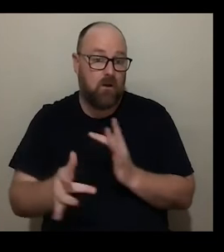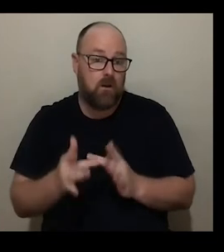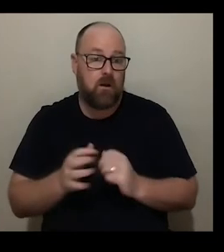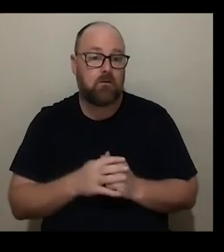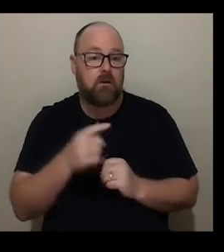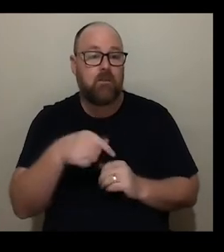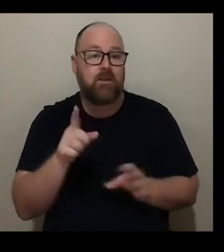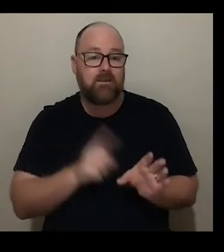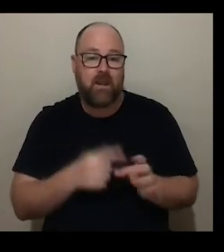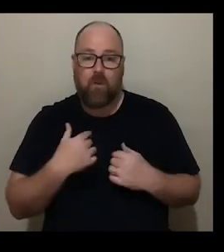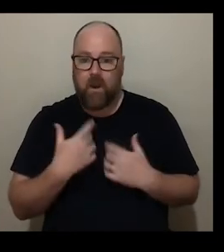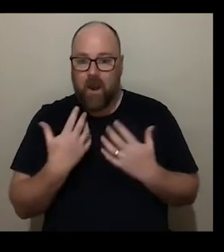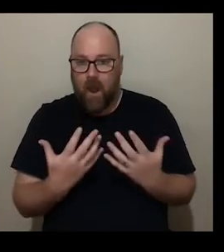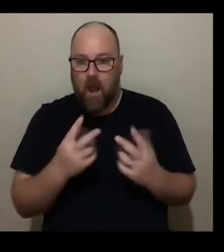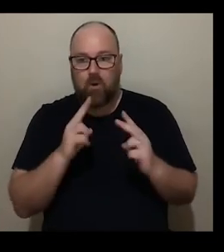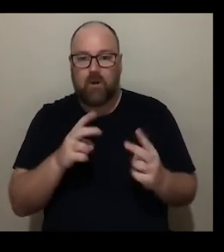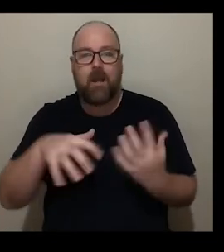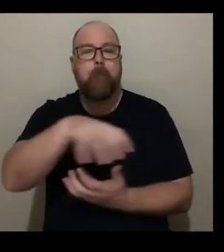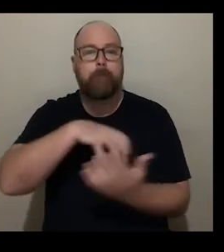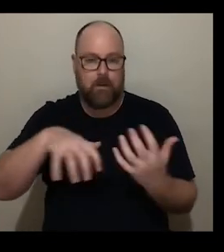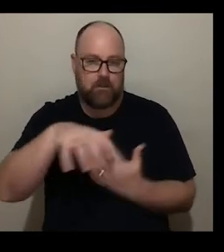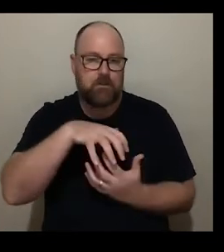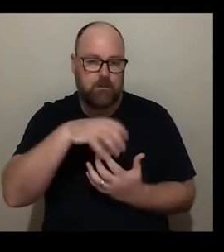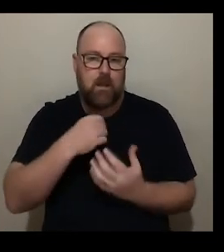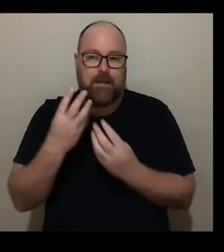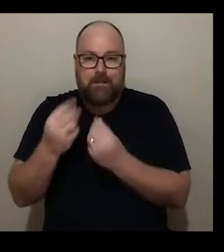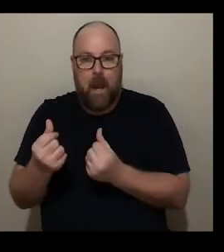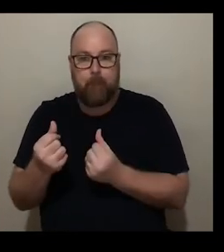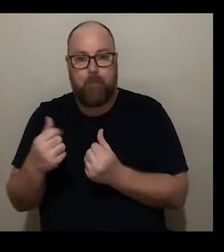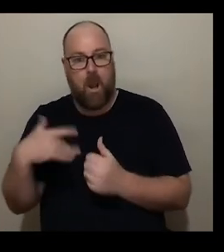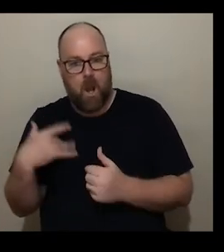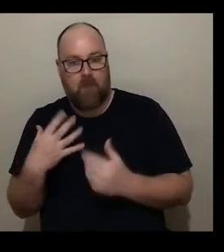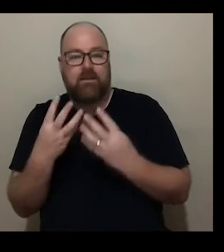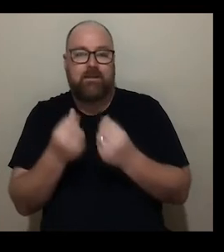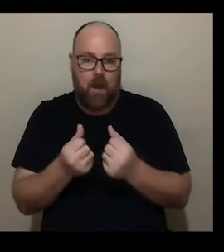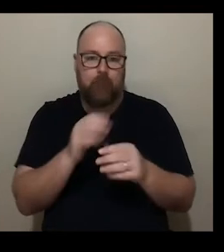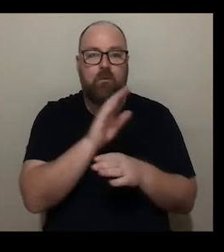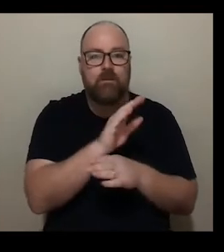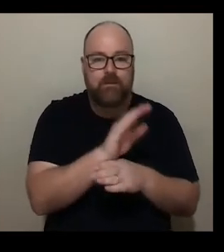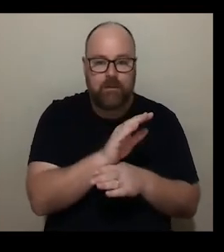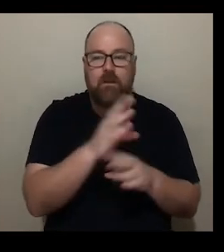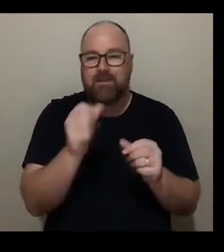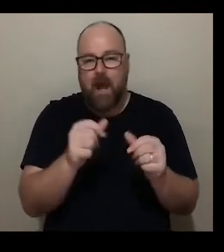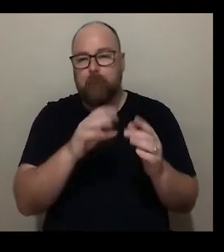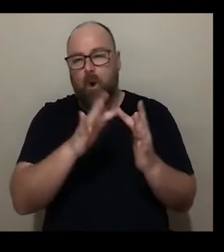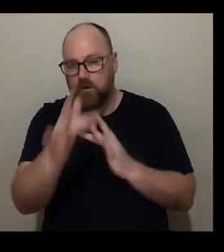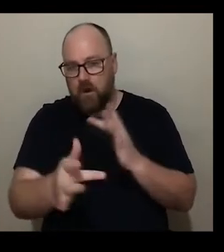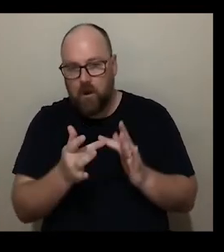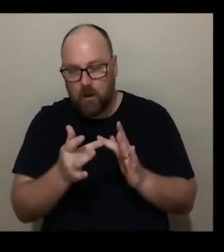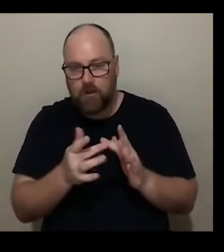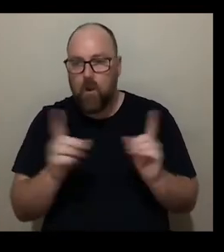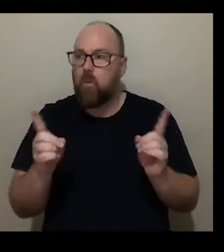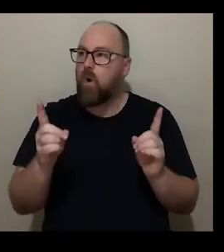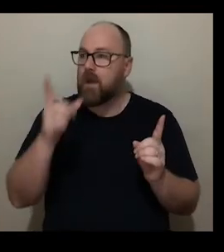are investing in having at that hybrid model so what's happening with international delegates in person what can be accessed from anywhere around the world